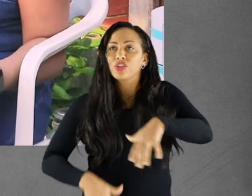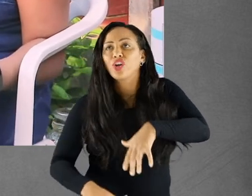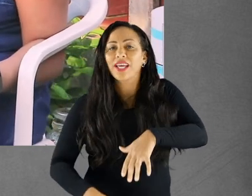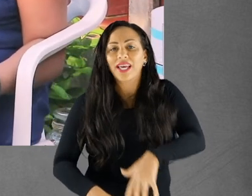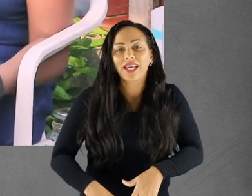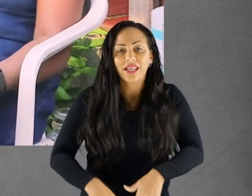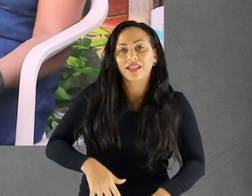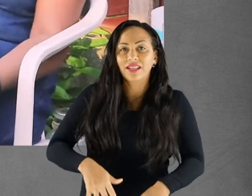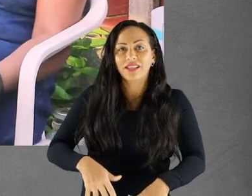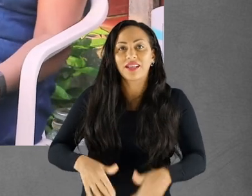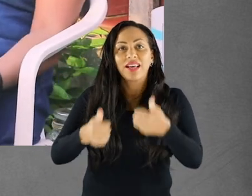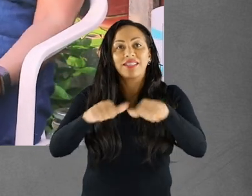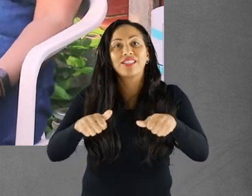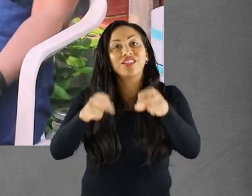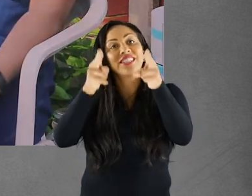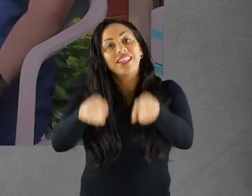to the day she's dead.